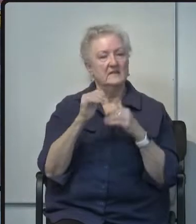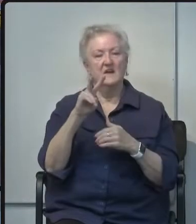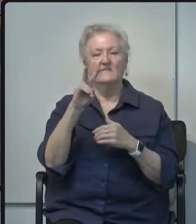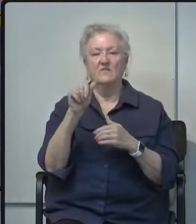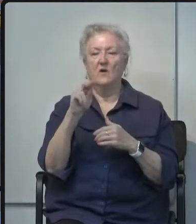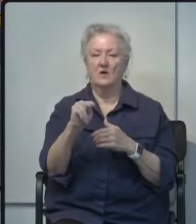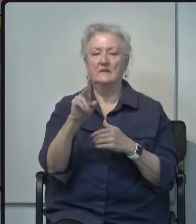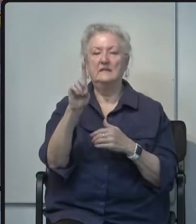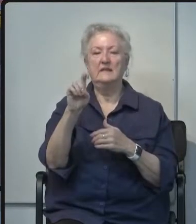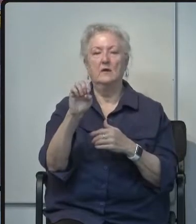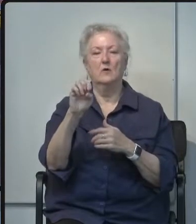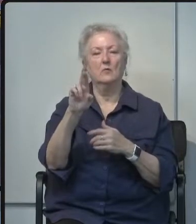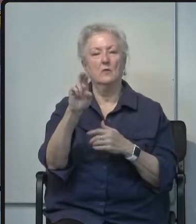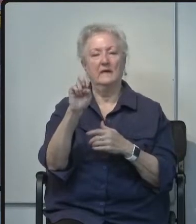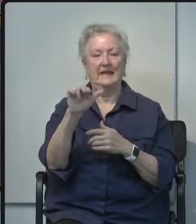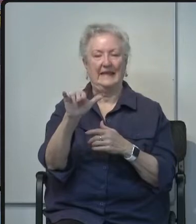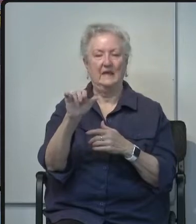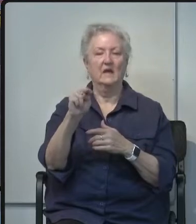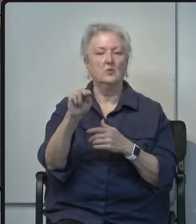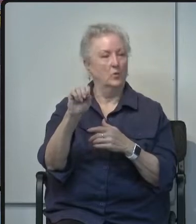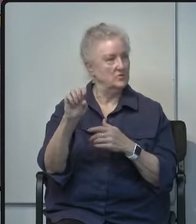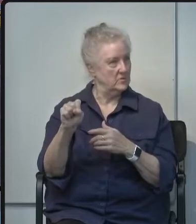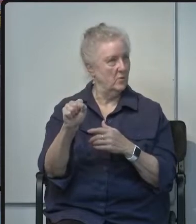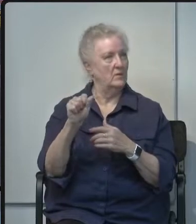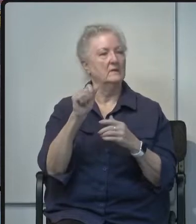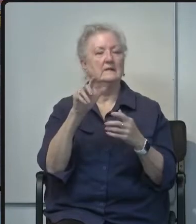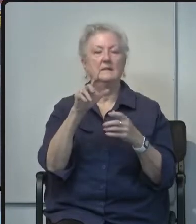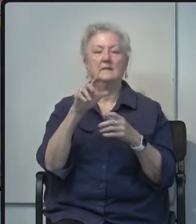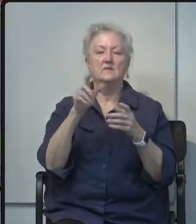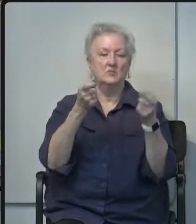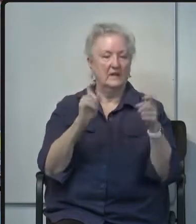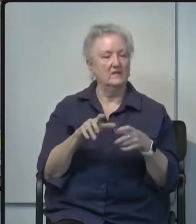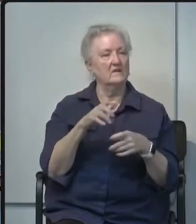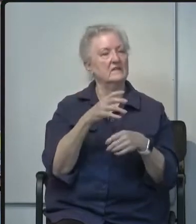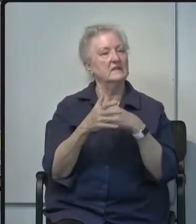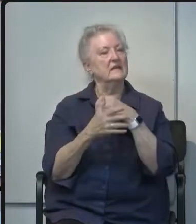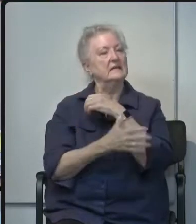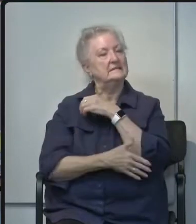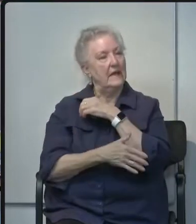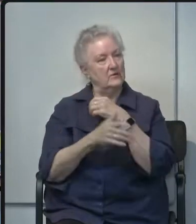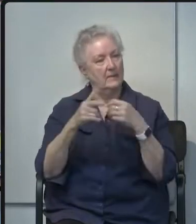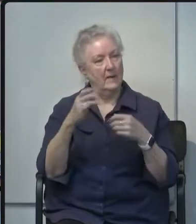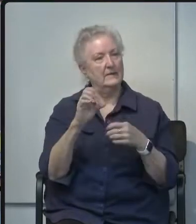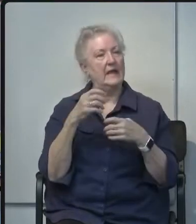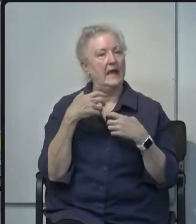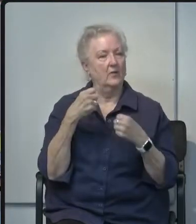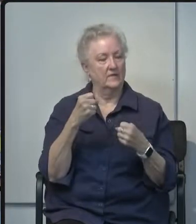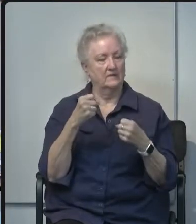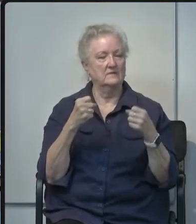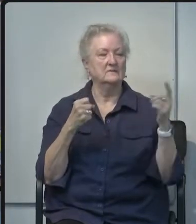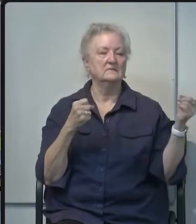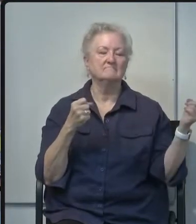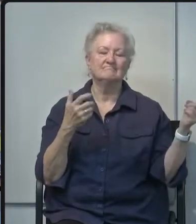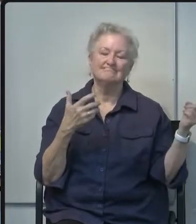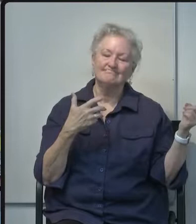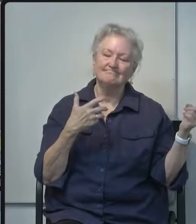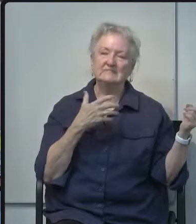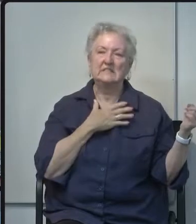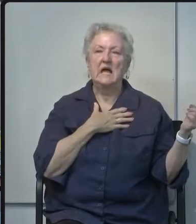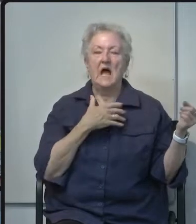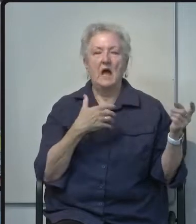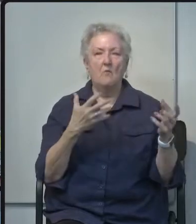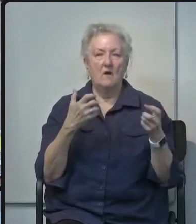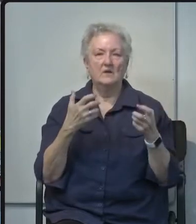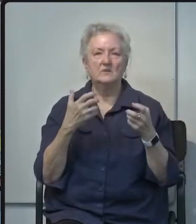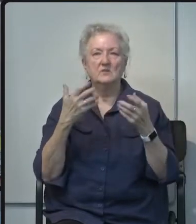Von Do-Rinoso the director of the county public health department I'd like to extend my heartfelt sympathies for the families